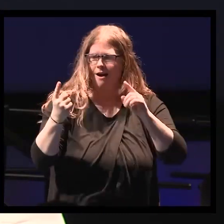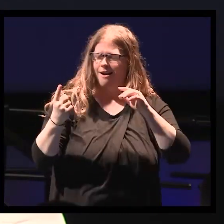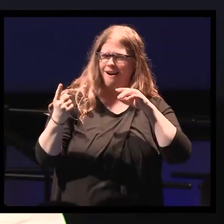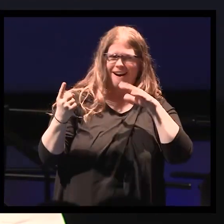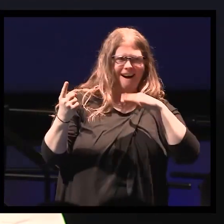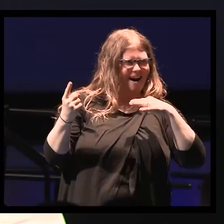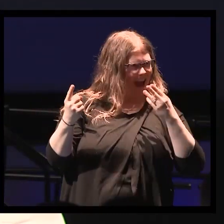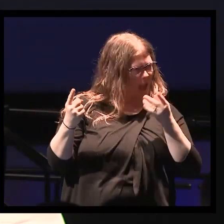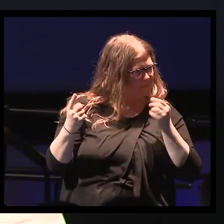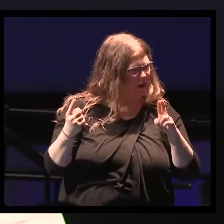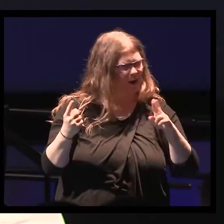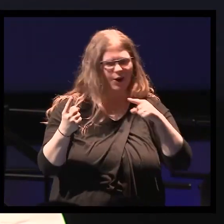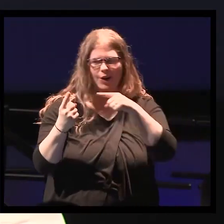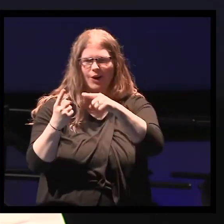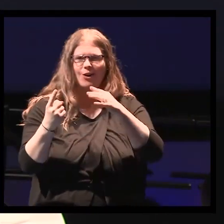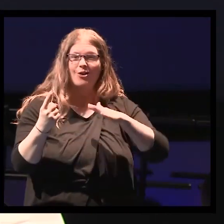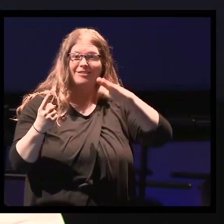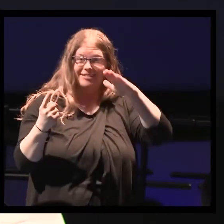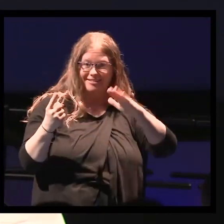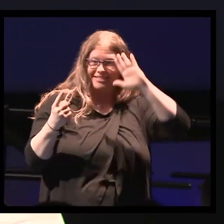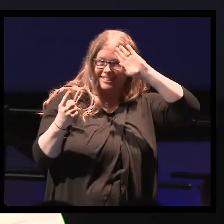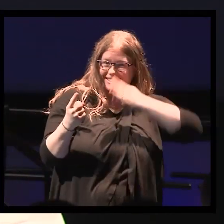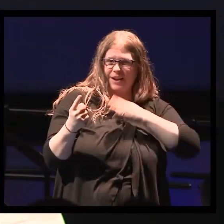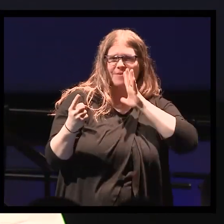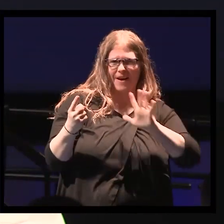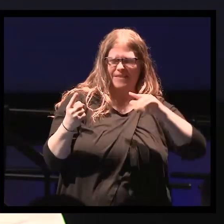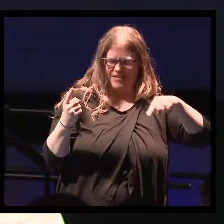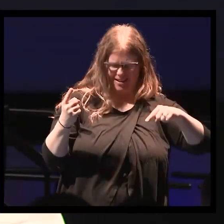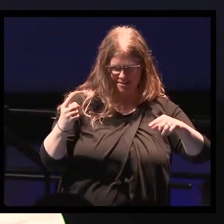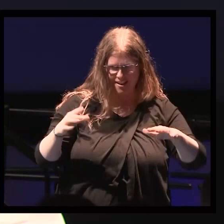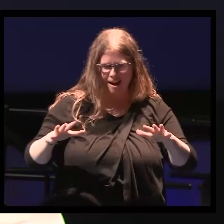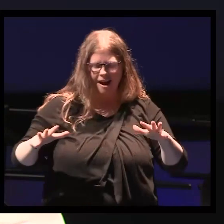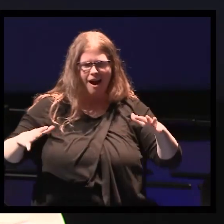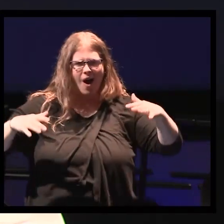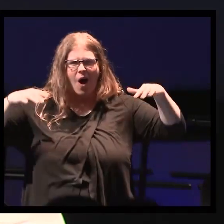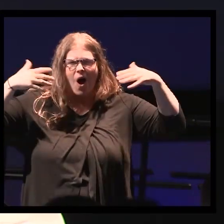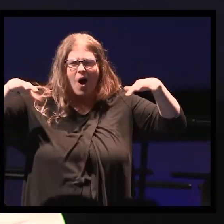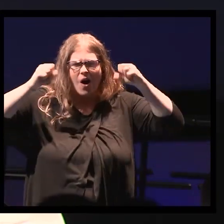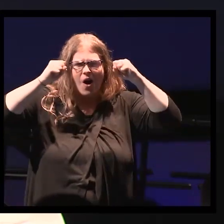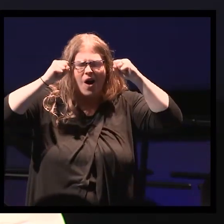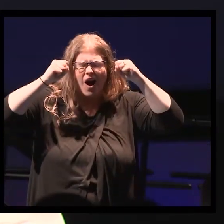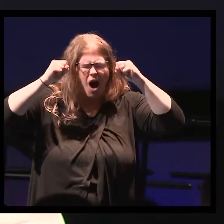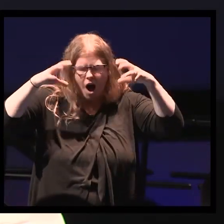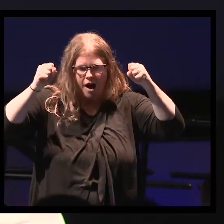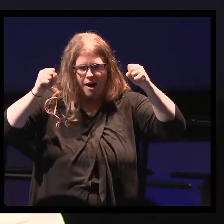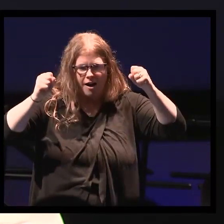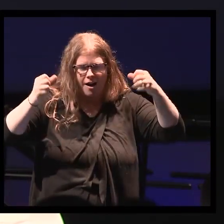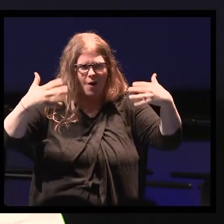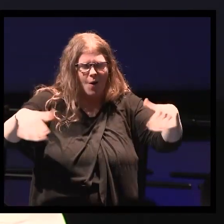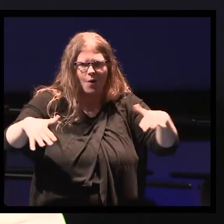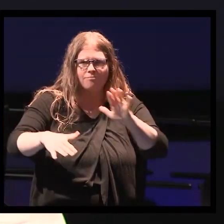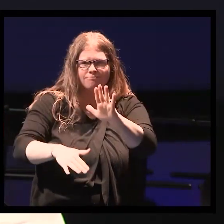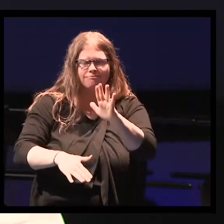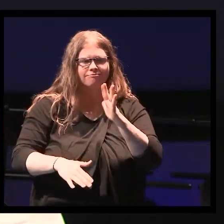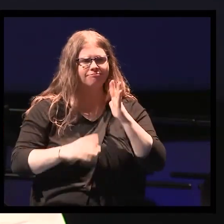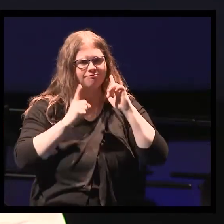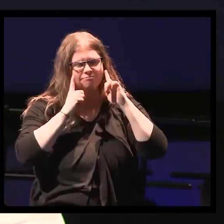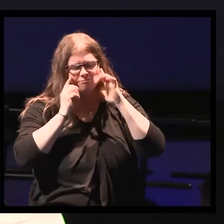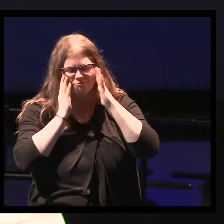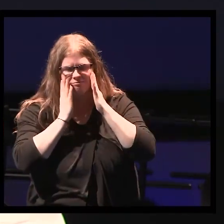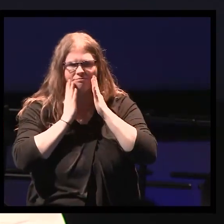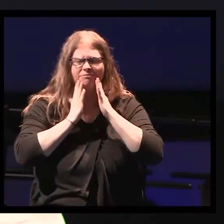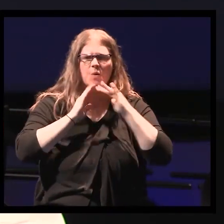five-year-old son. I was completely gobsmacked by the transformation Amber. Her skin color had